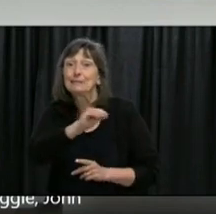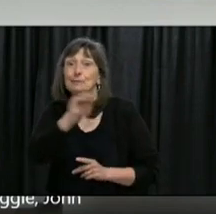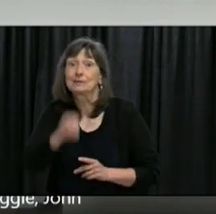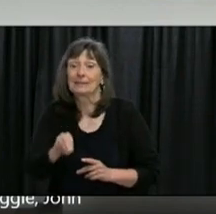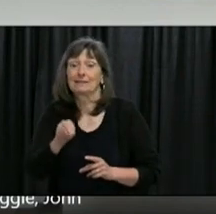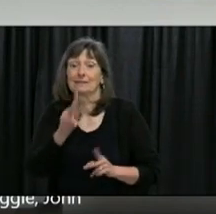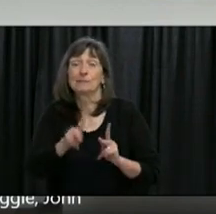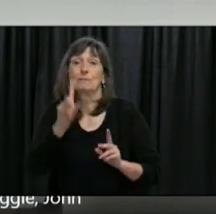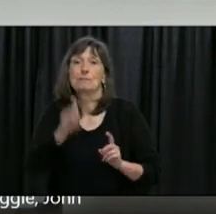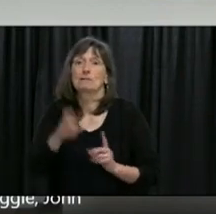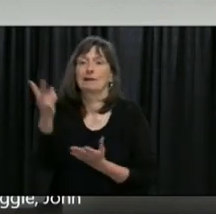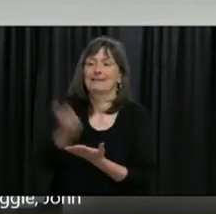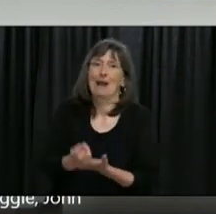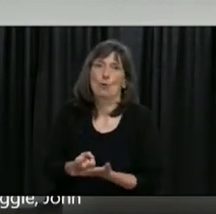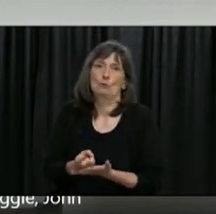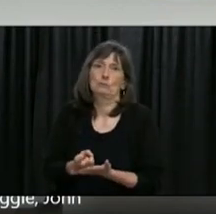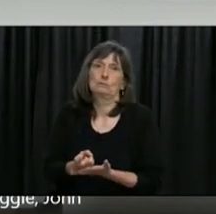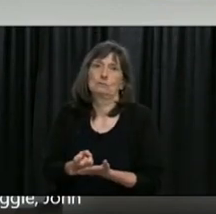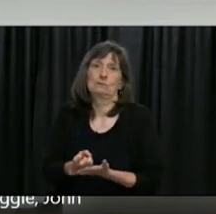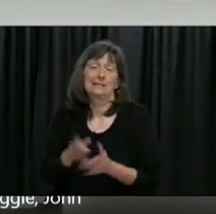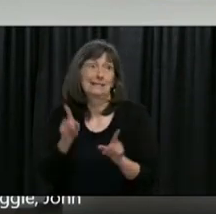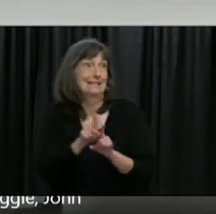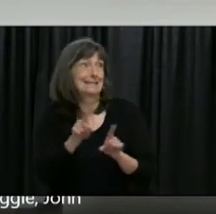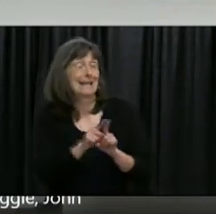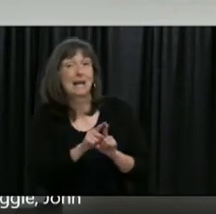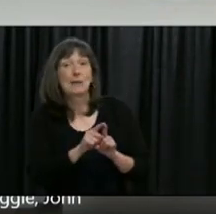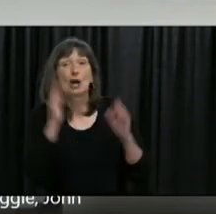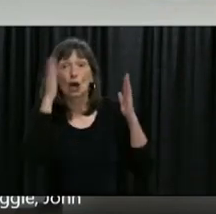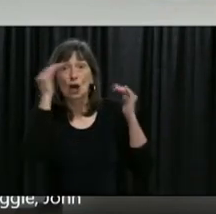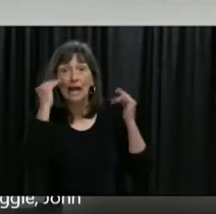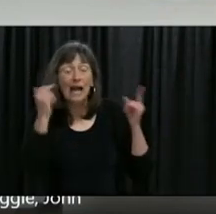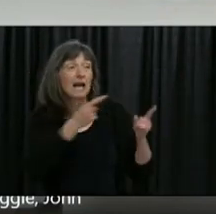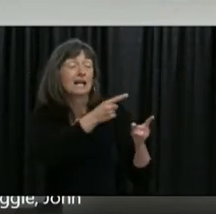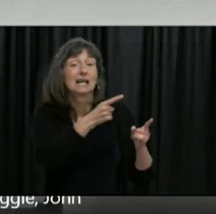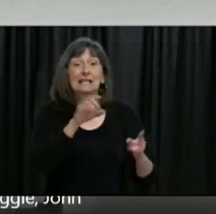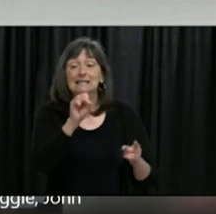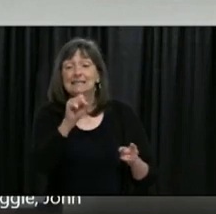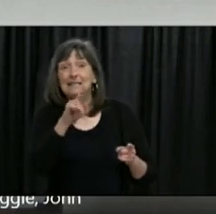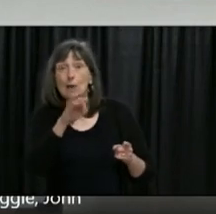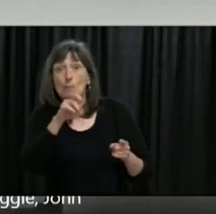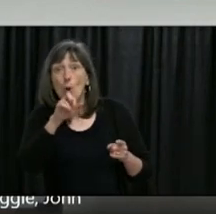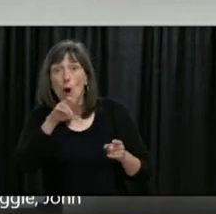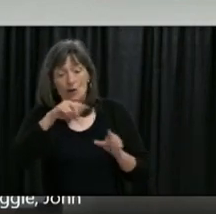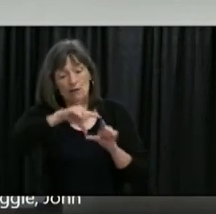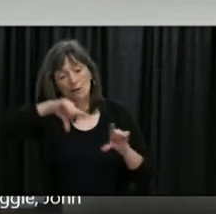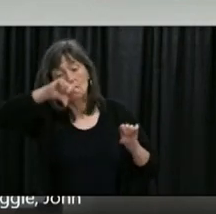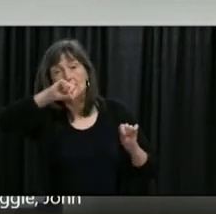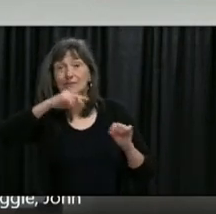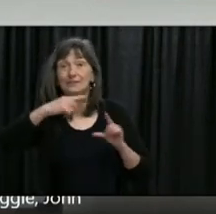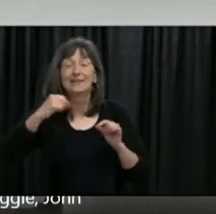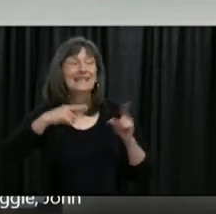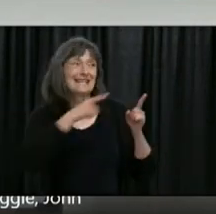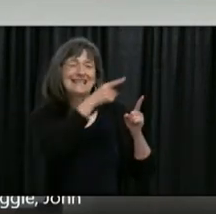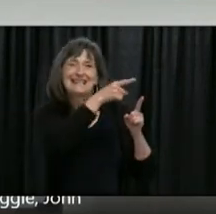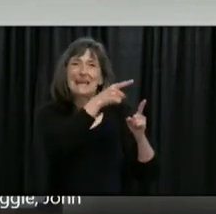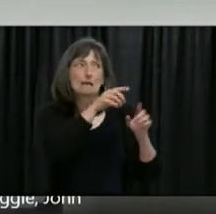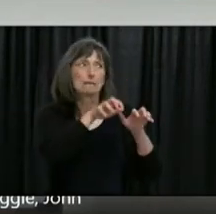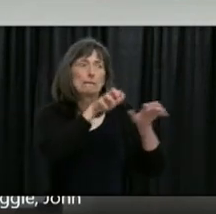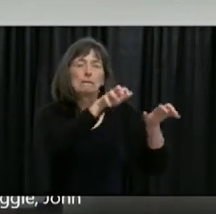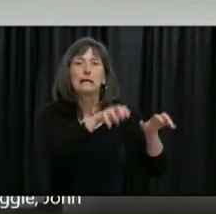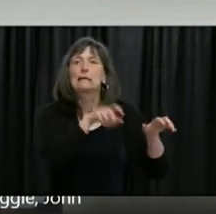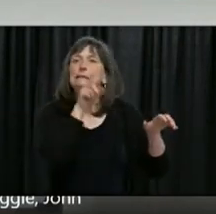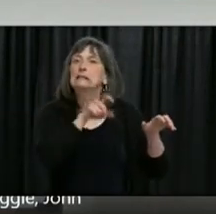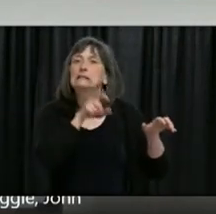% and even in places like Singapore and Korea where technology is much more pervasive than it is in Newfoundland and Labrador